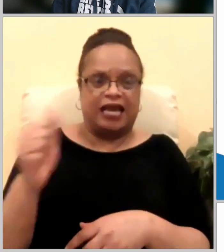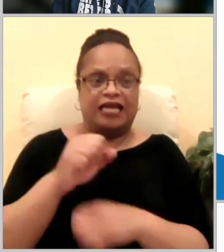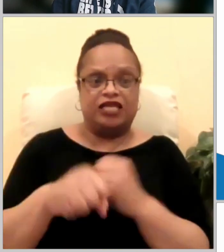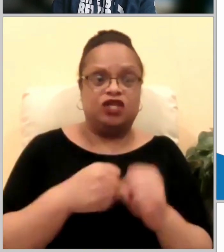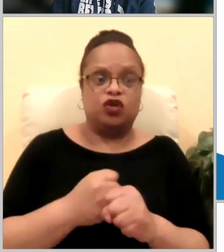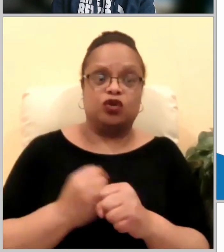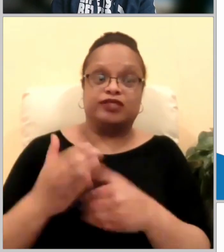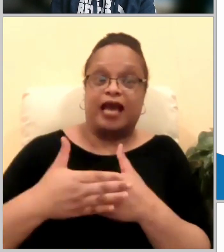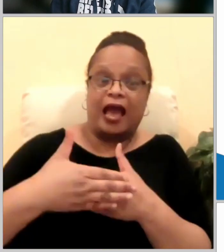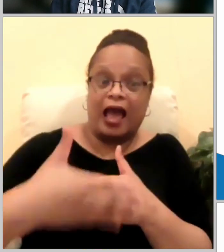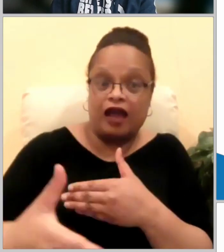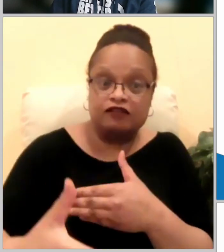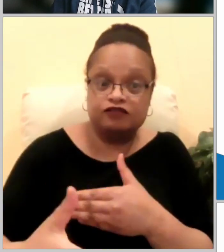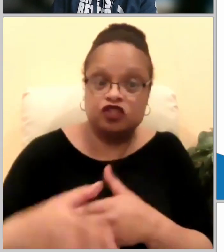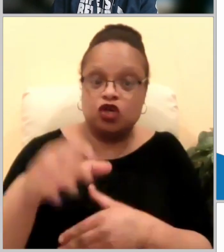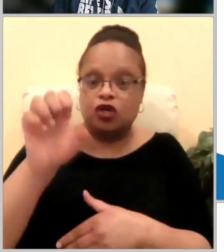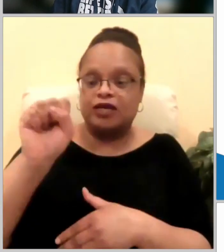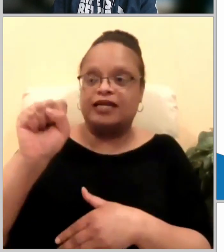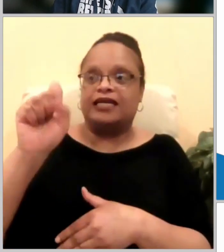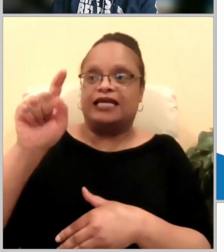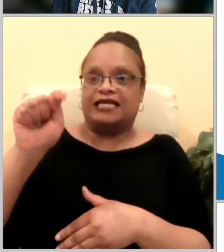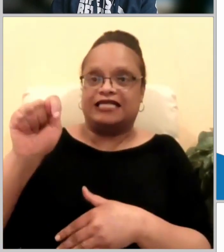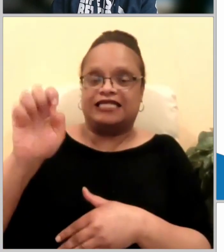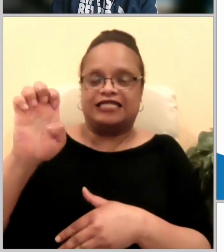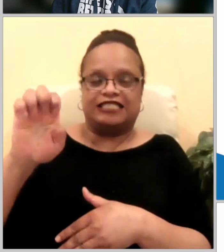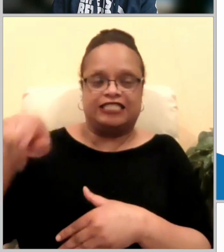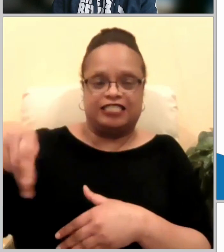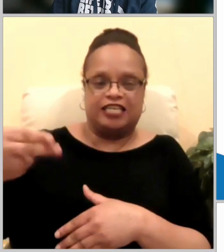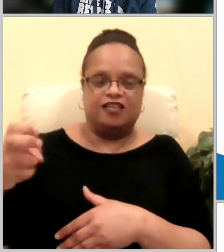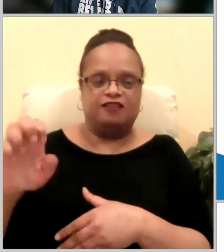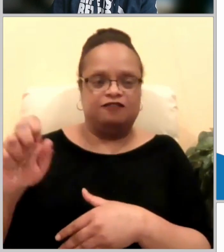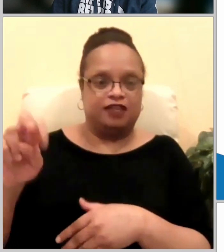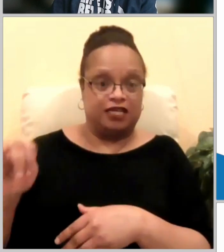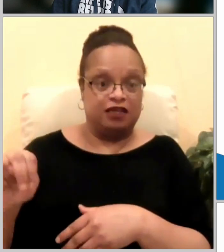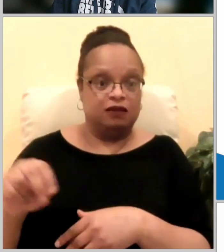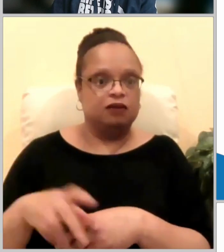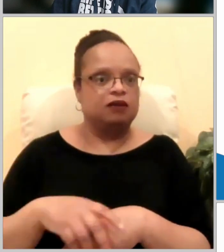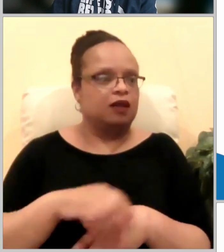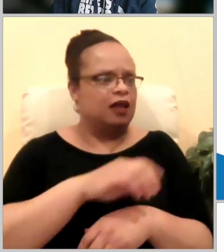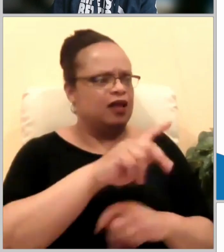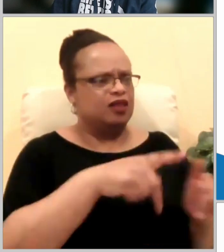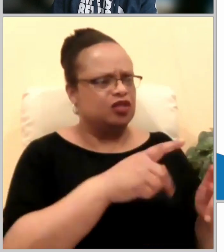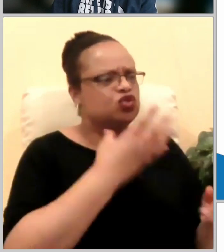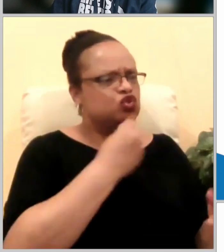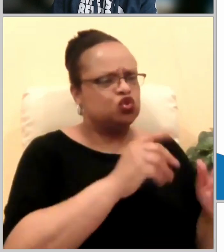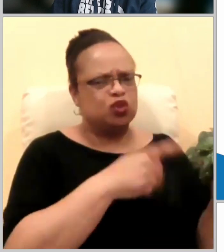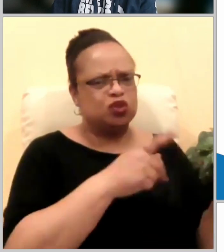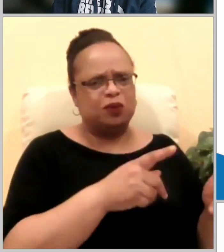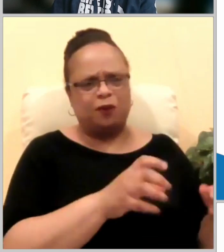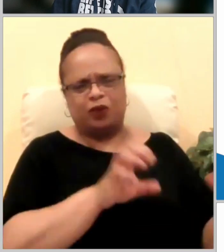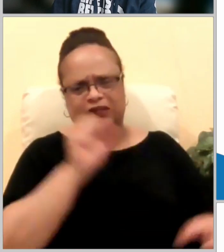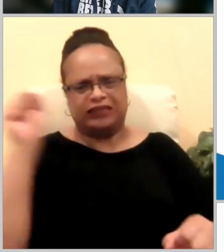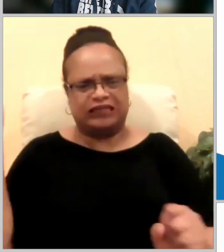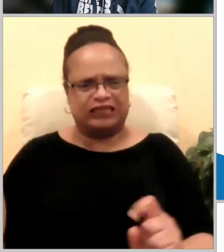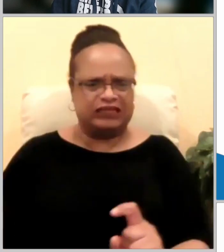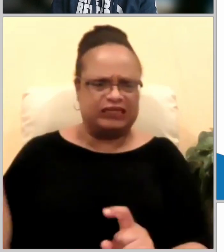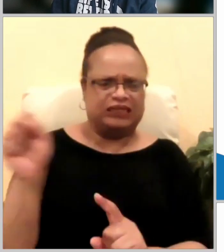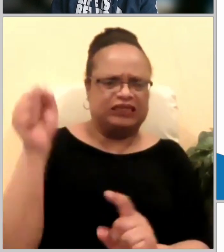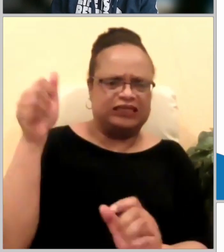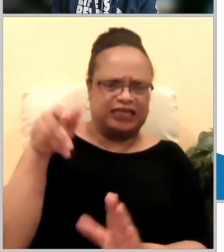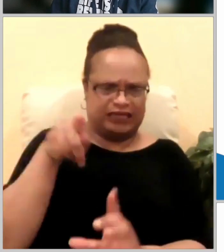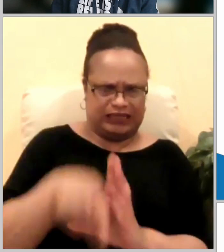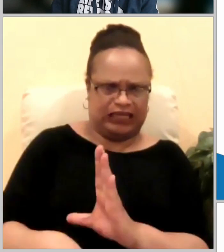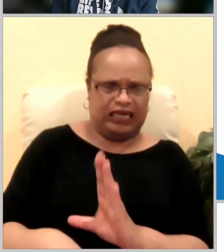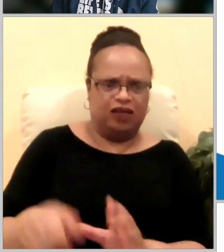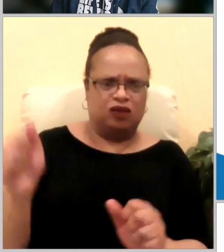in acts chapter 7 and the author luke makes reference to this in verses 19 through 21 which says now